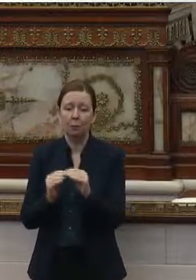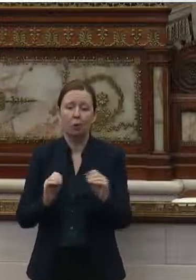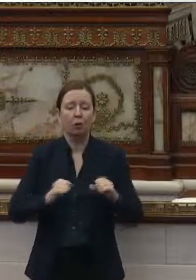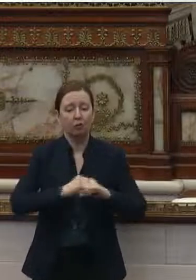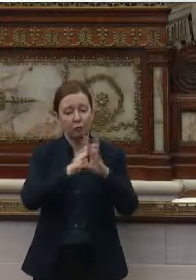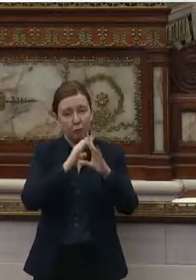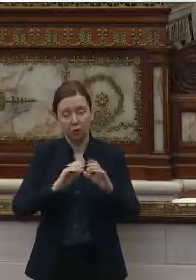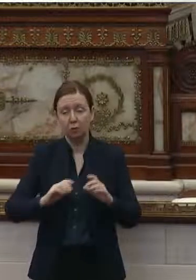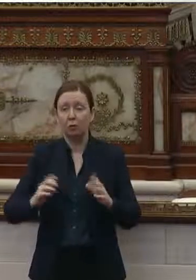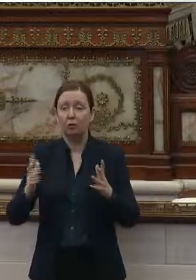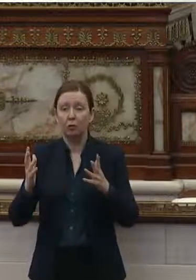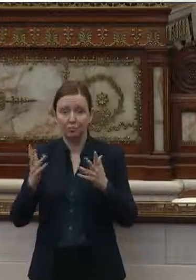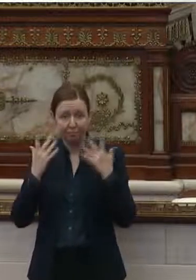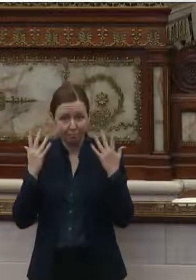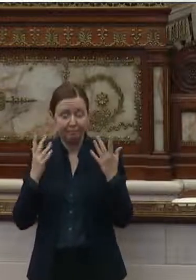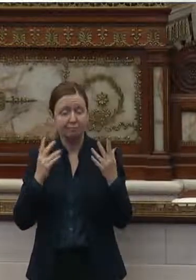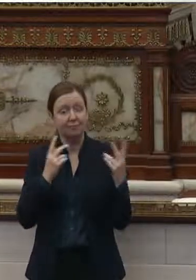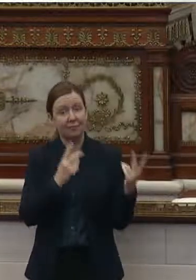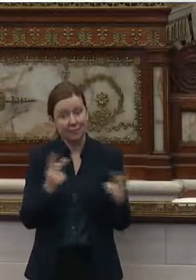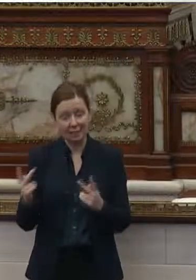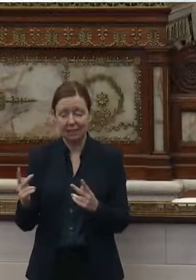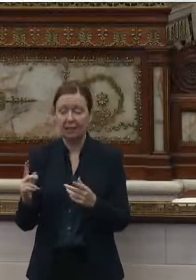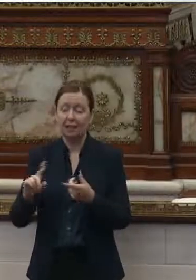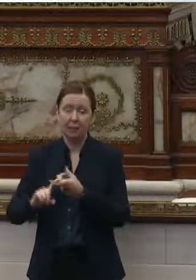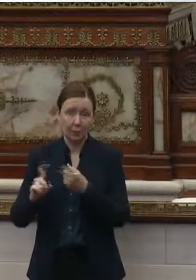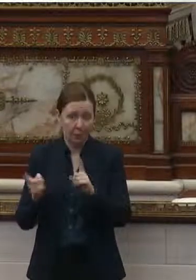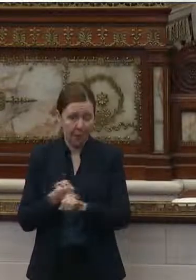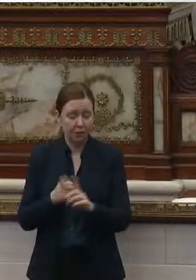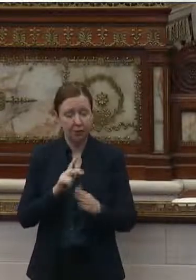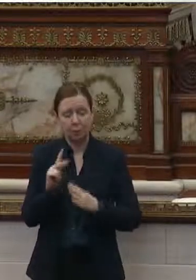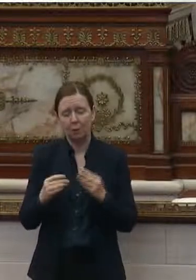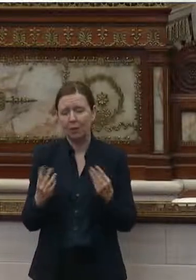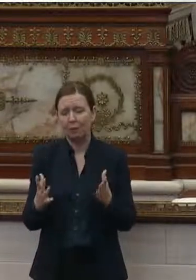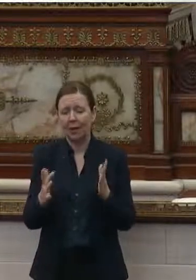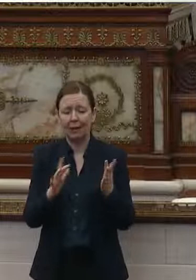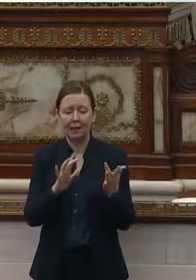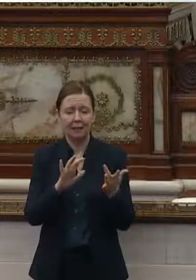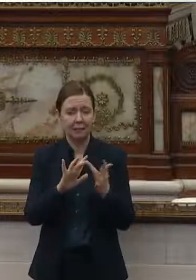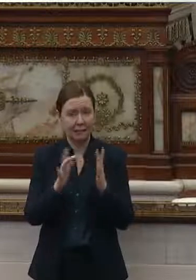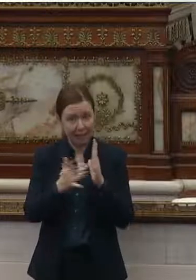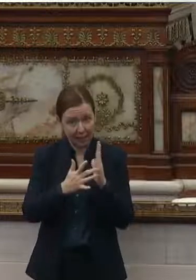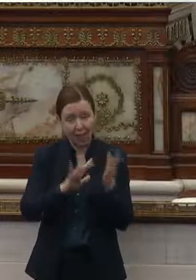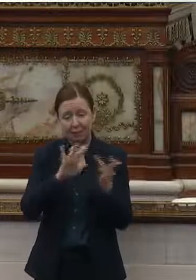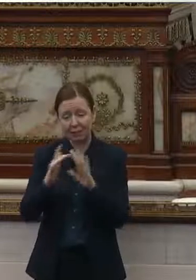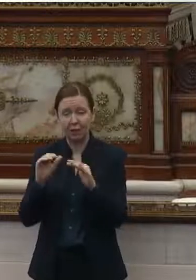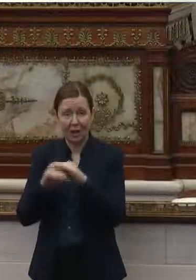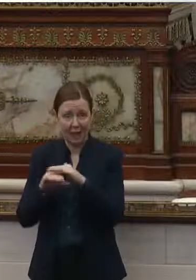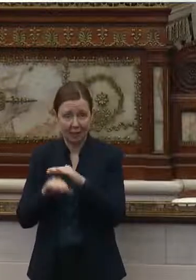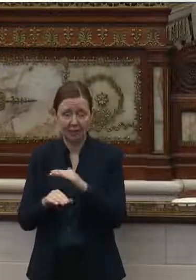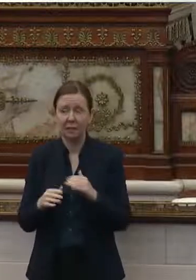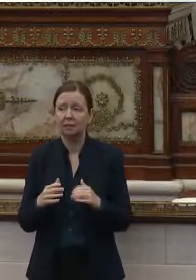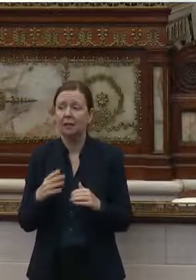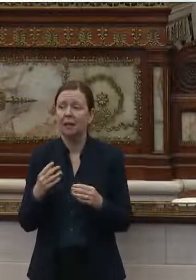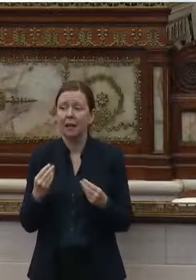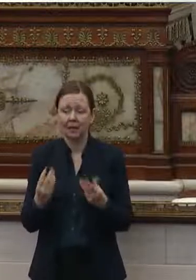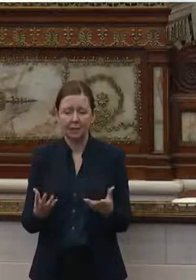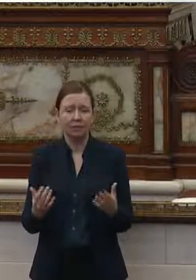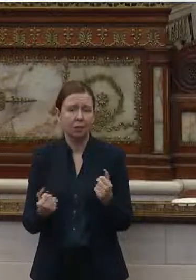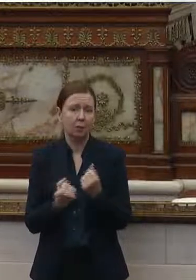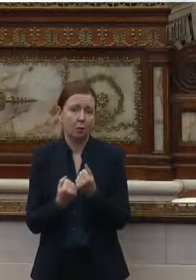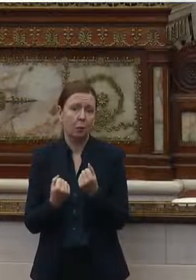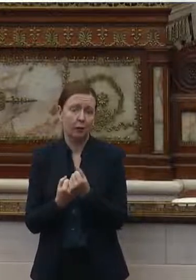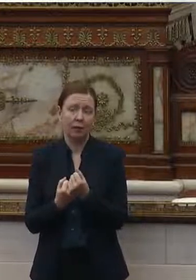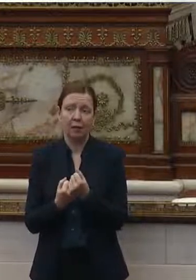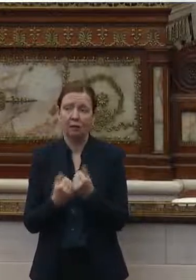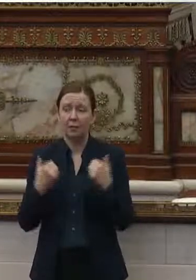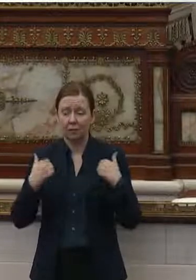visiting and companionship programs, providing technology and internet access, and delivering supportive